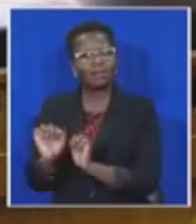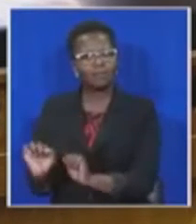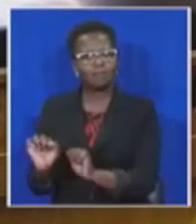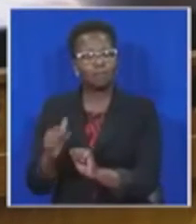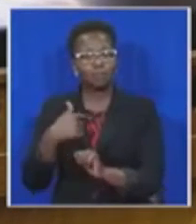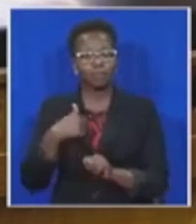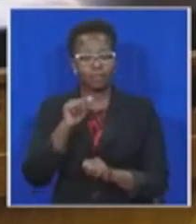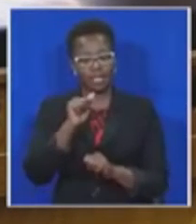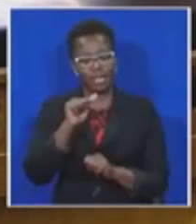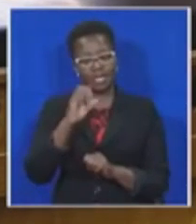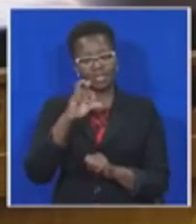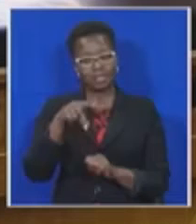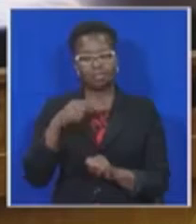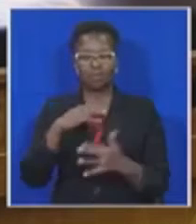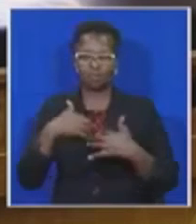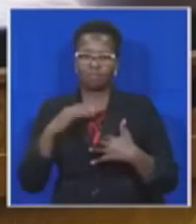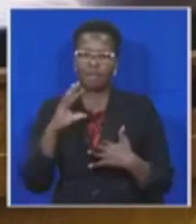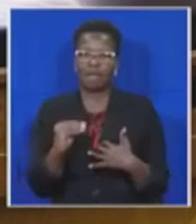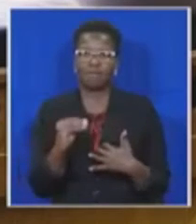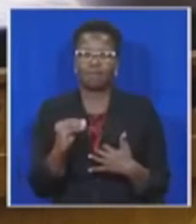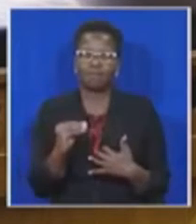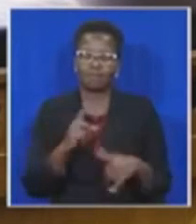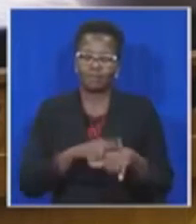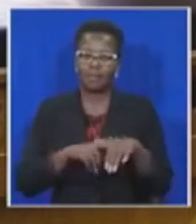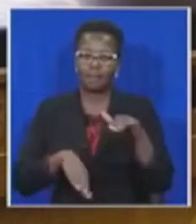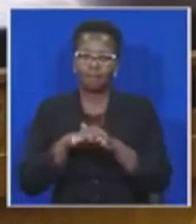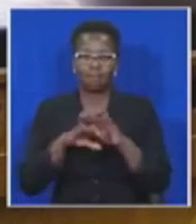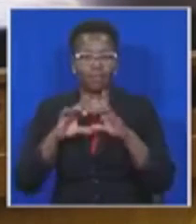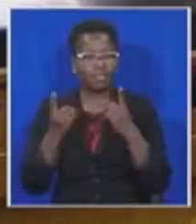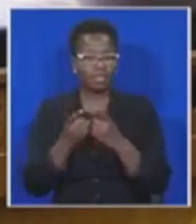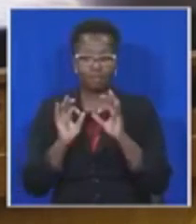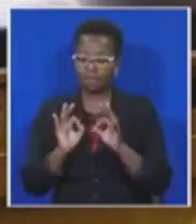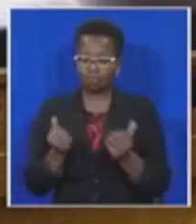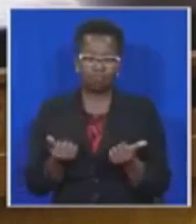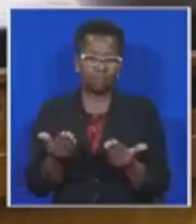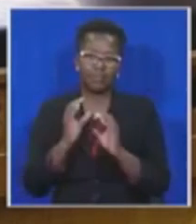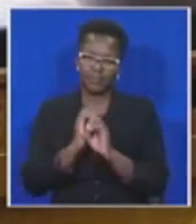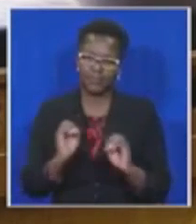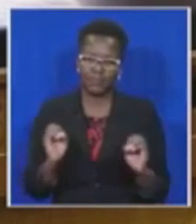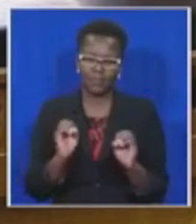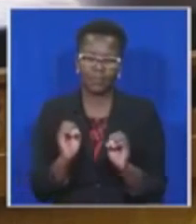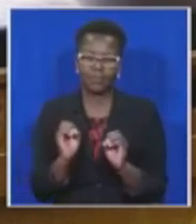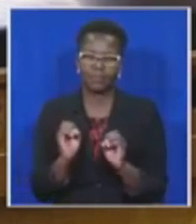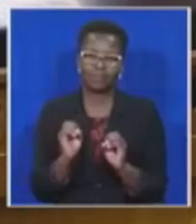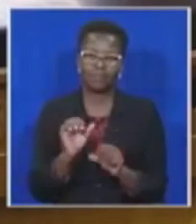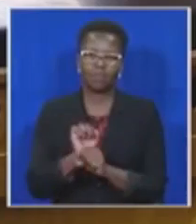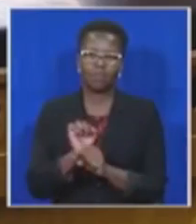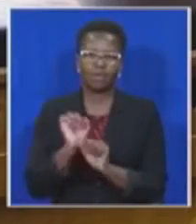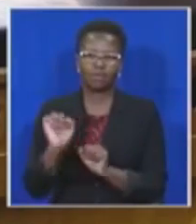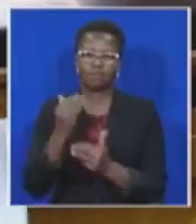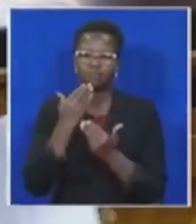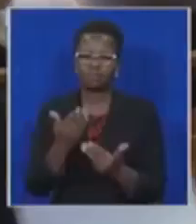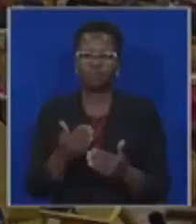major concerns energy and energy issues. We do not feel the Department is delivering even adequately, let alone excellently. Thank you.